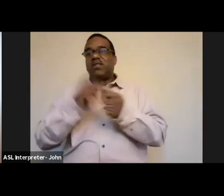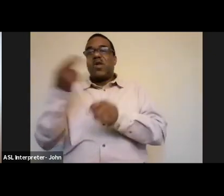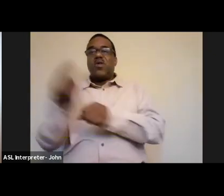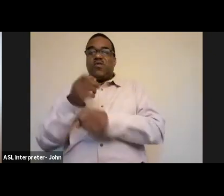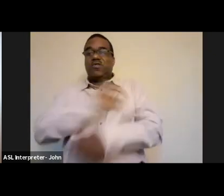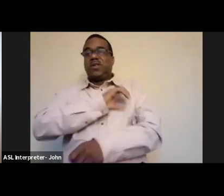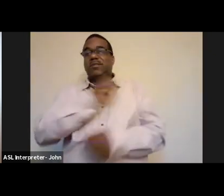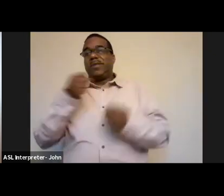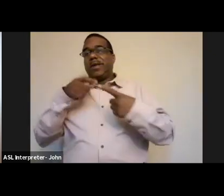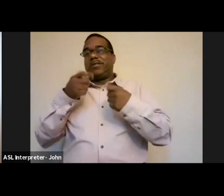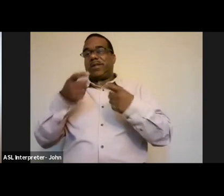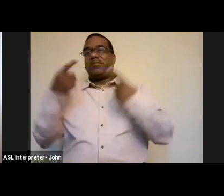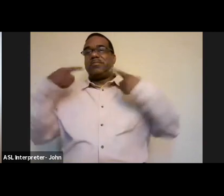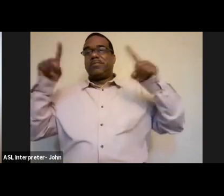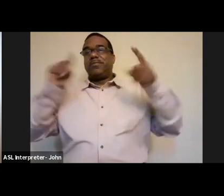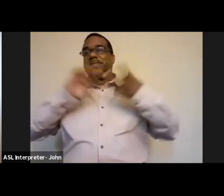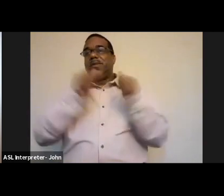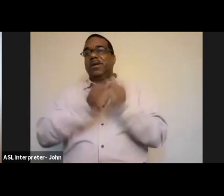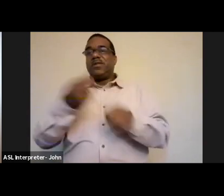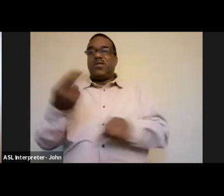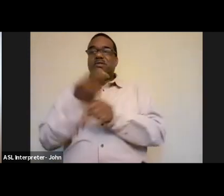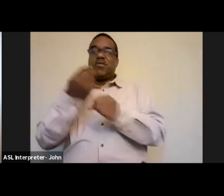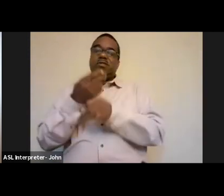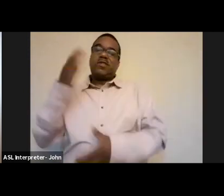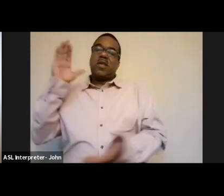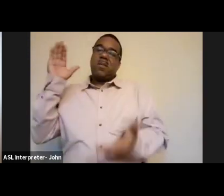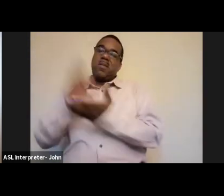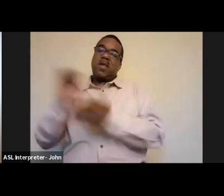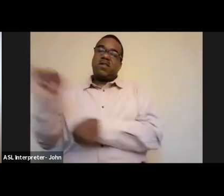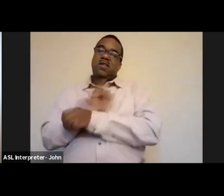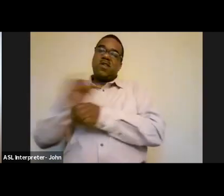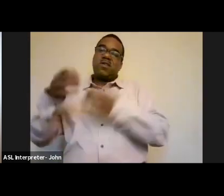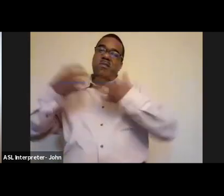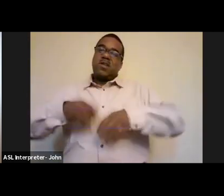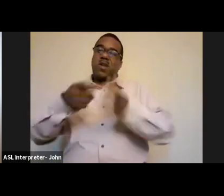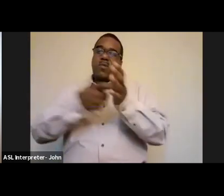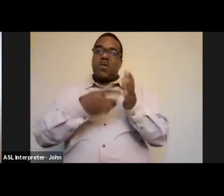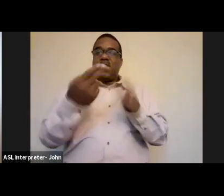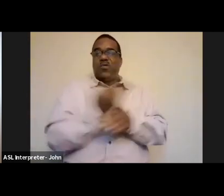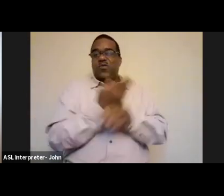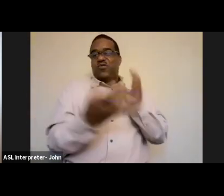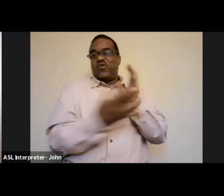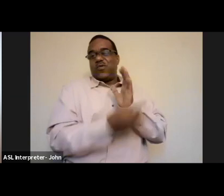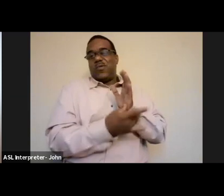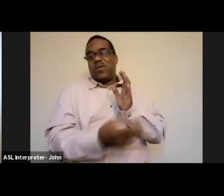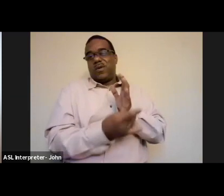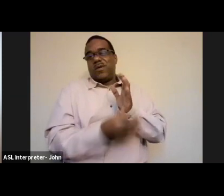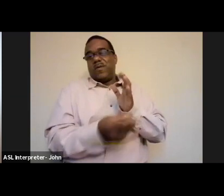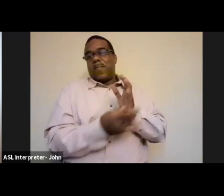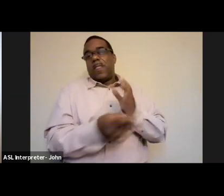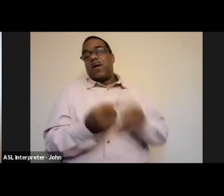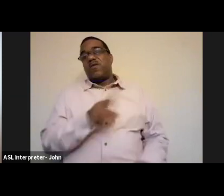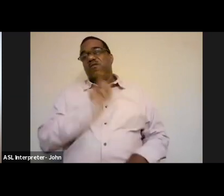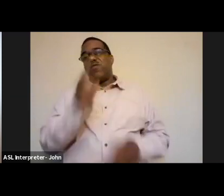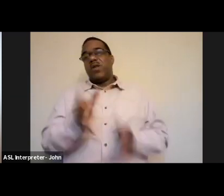We're using less industrial machinery that requires oil. And in general, we are